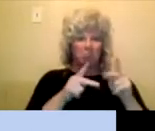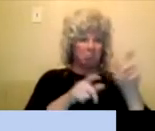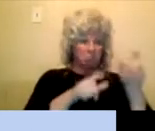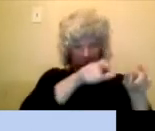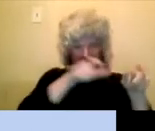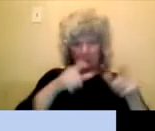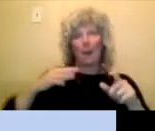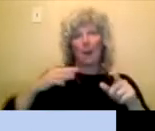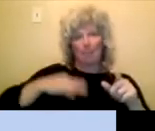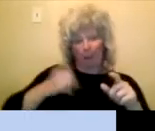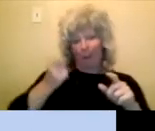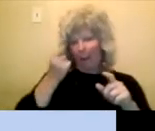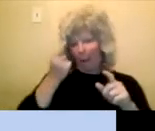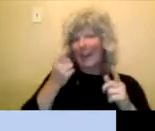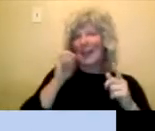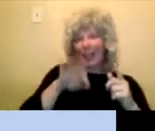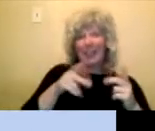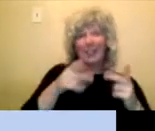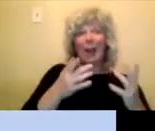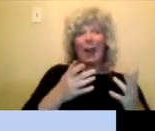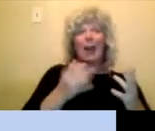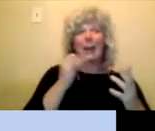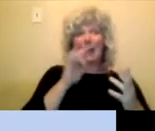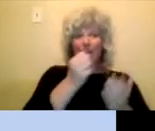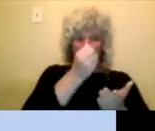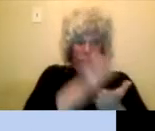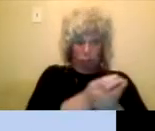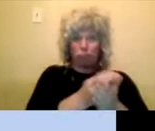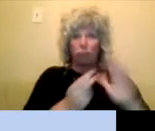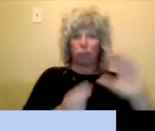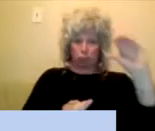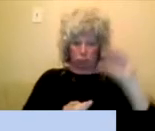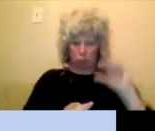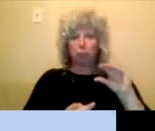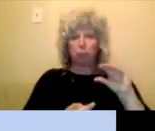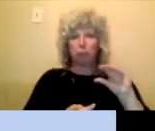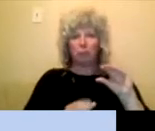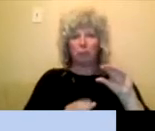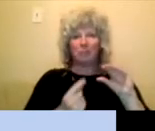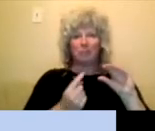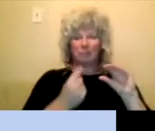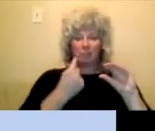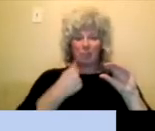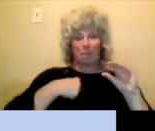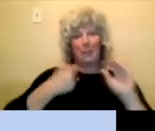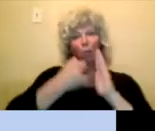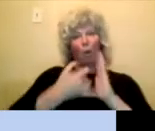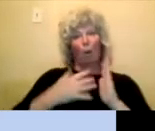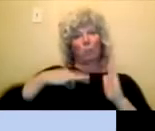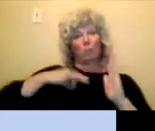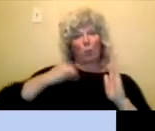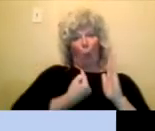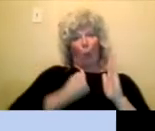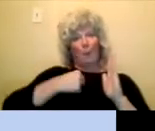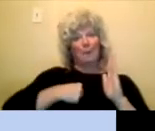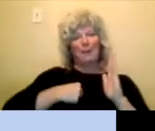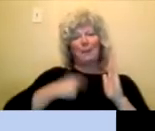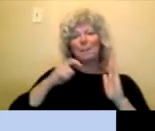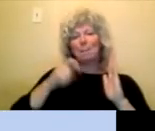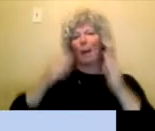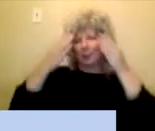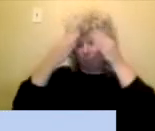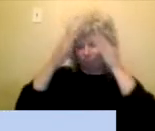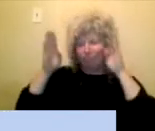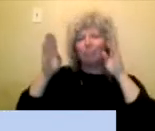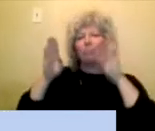must benefit a group of Indigenous arts professionals. it can't just be yourself. It's you think more community minded with this